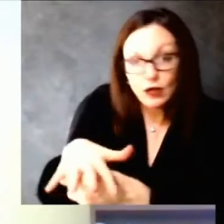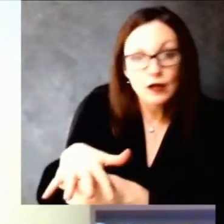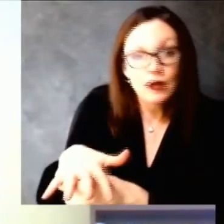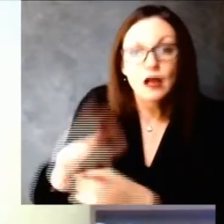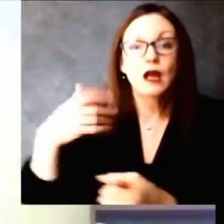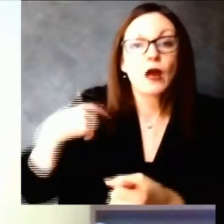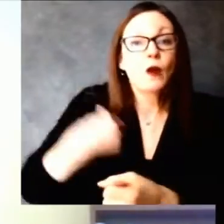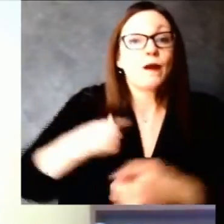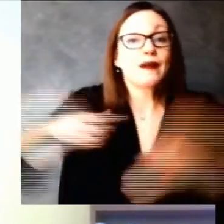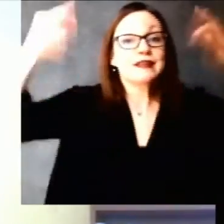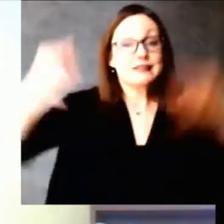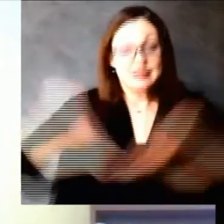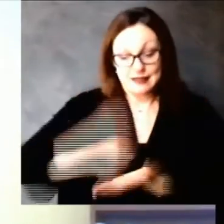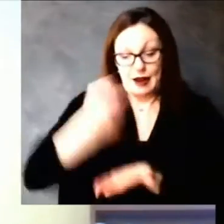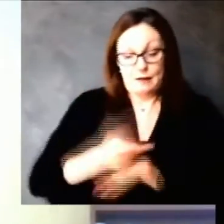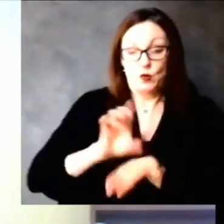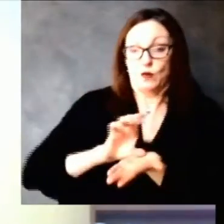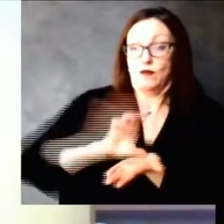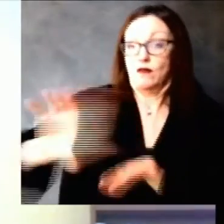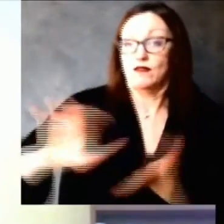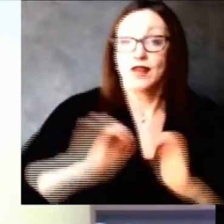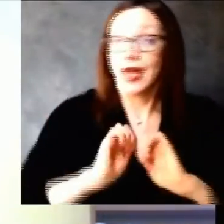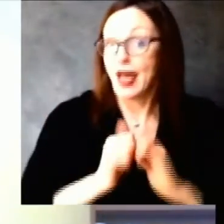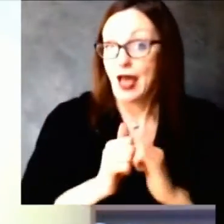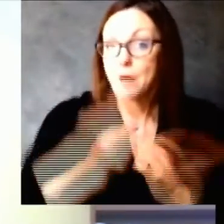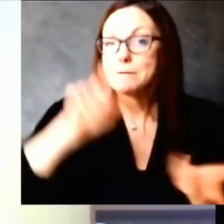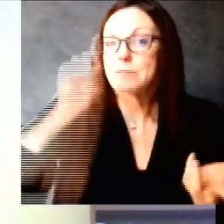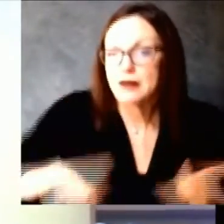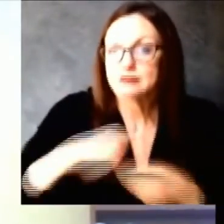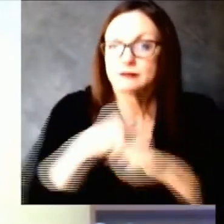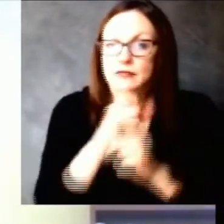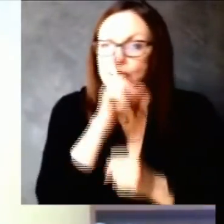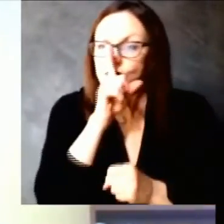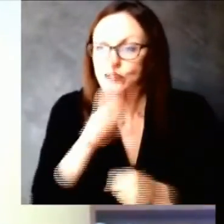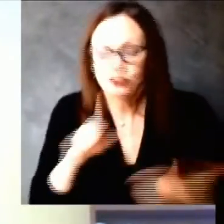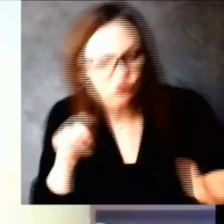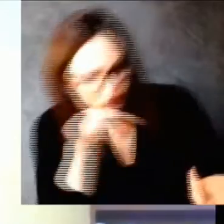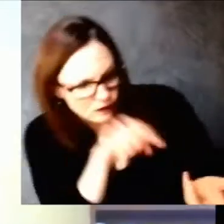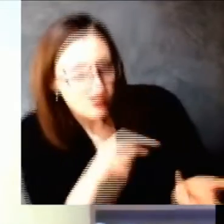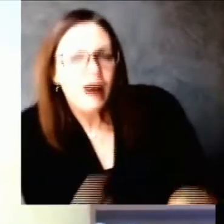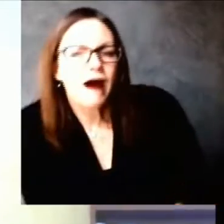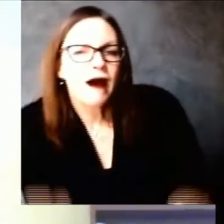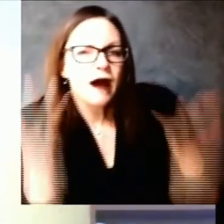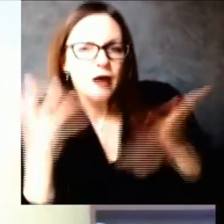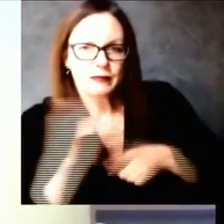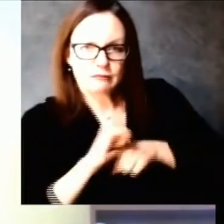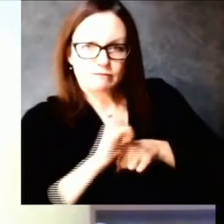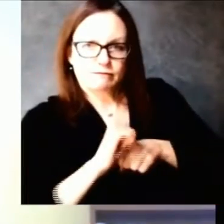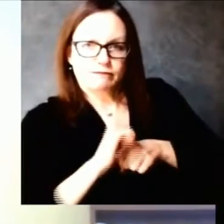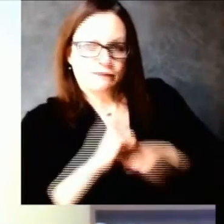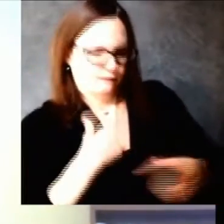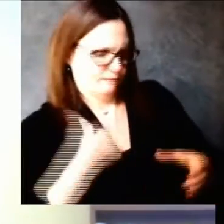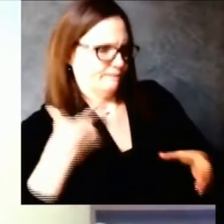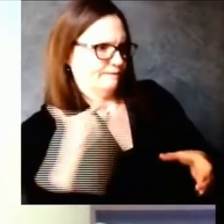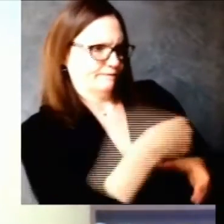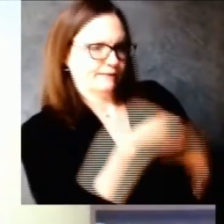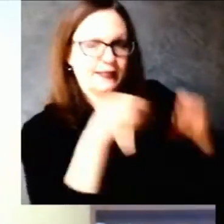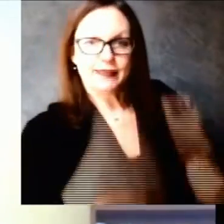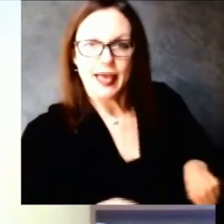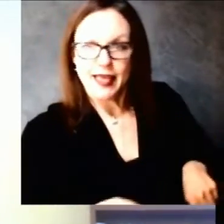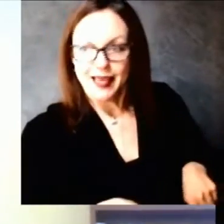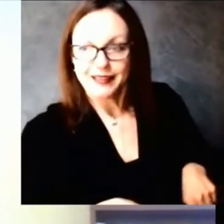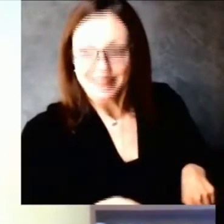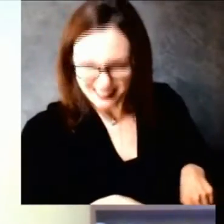last week we have to caution our vaccinators to be sure they're not making those assumptions as i said we're getting